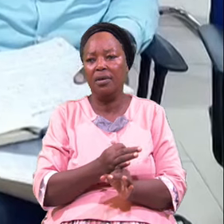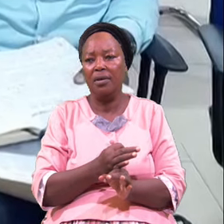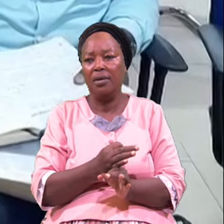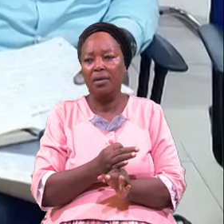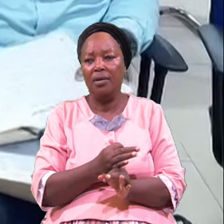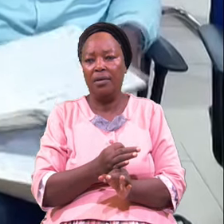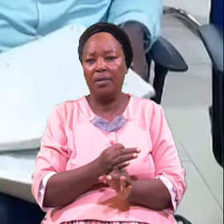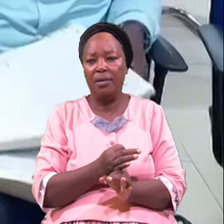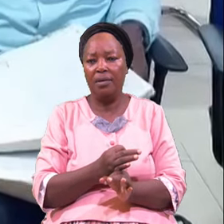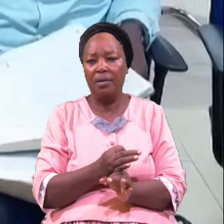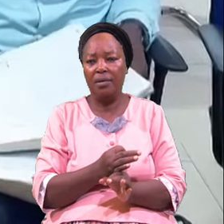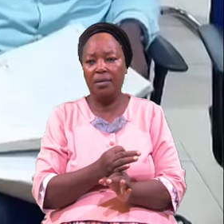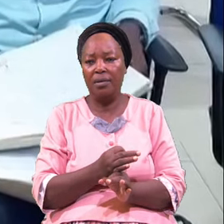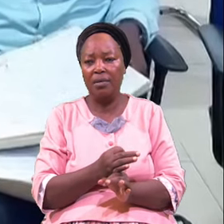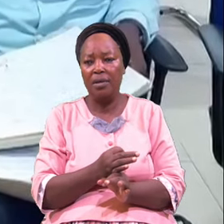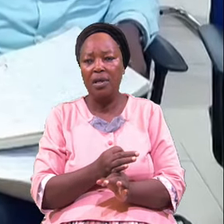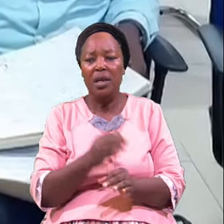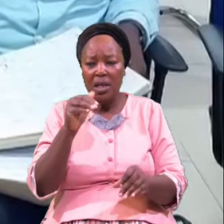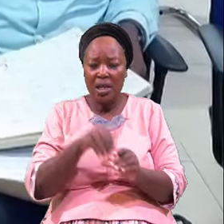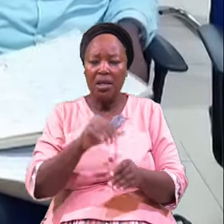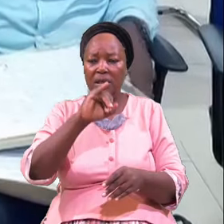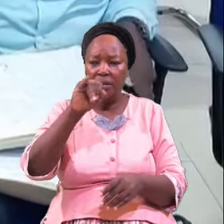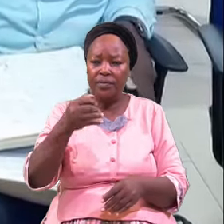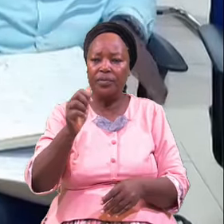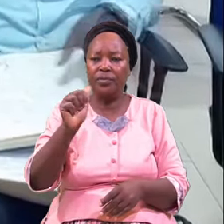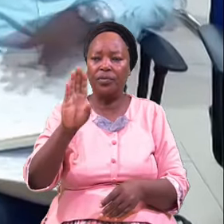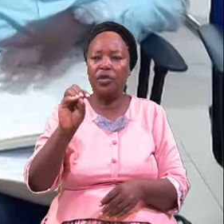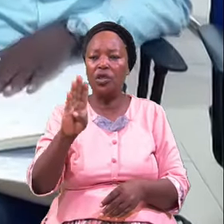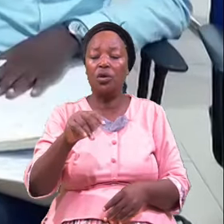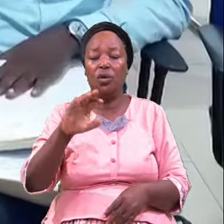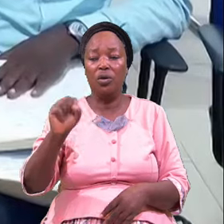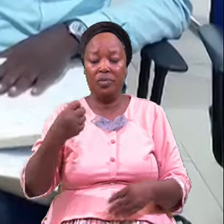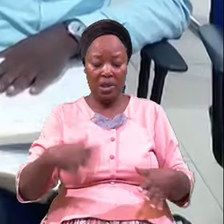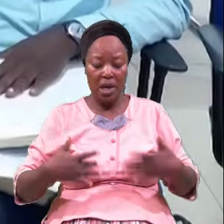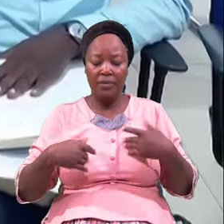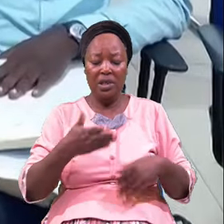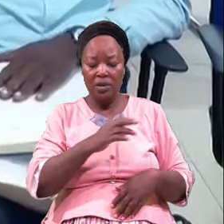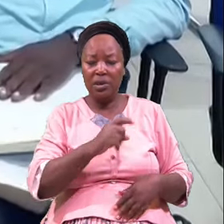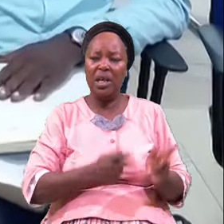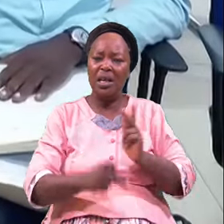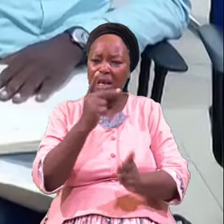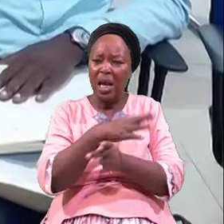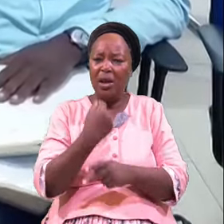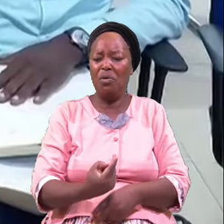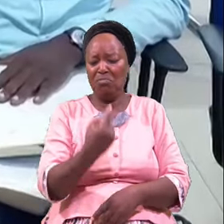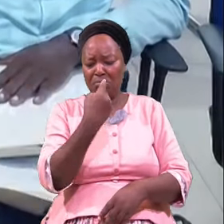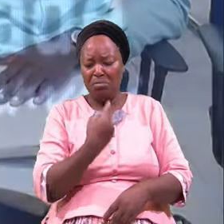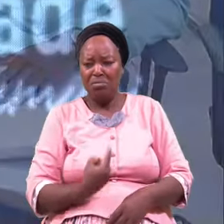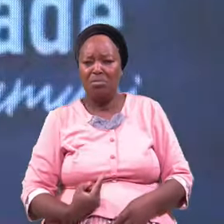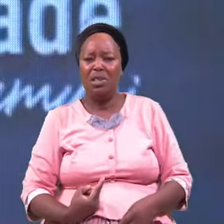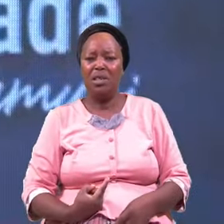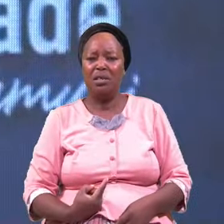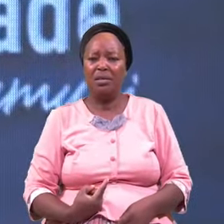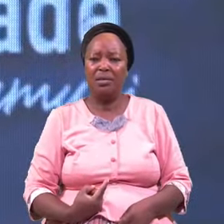In Jacob's Life There Was A Kind Of Loneliness And Loneliness